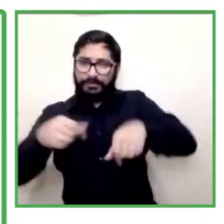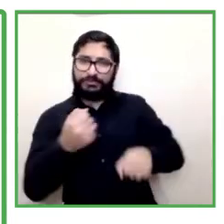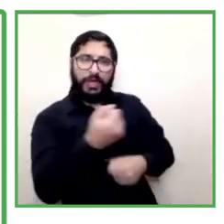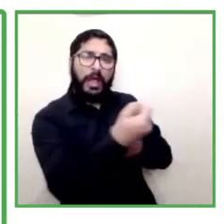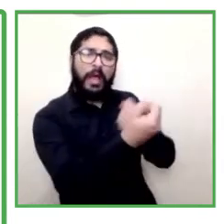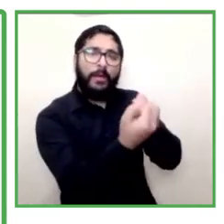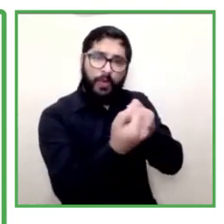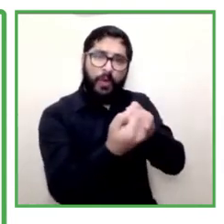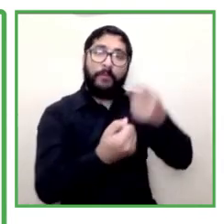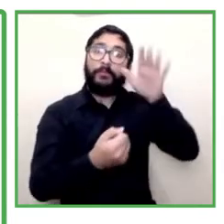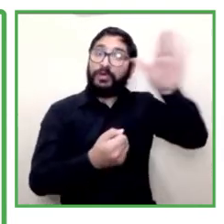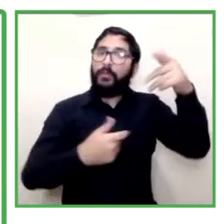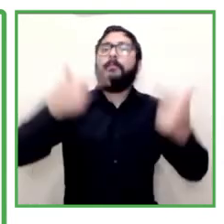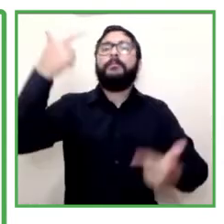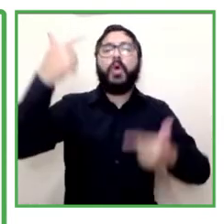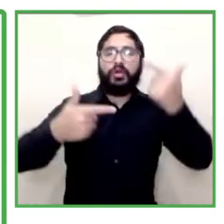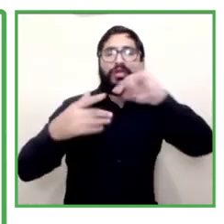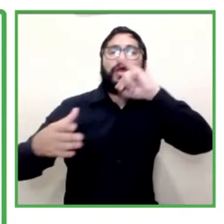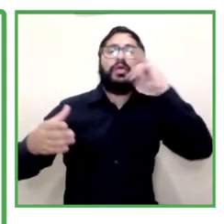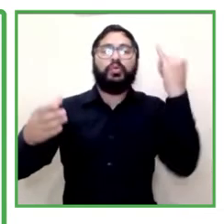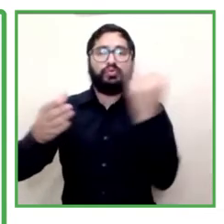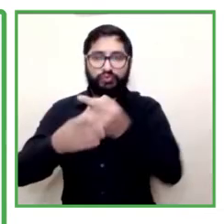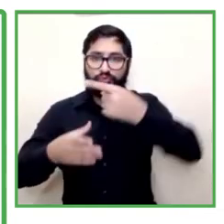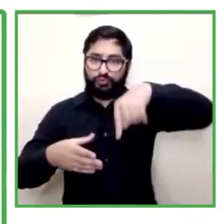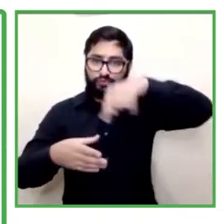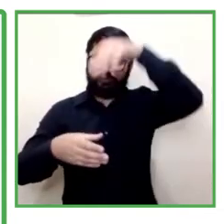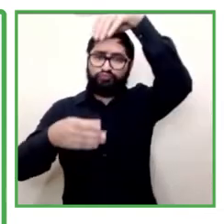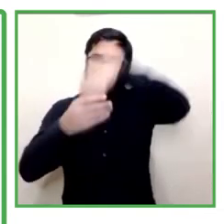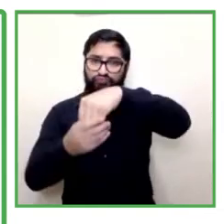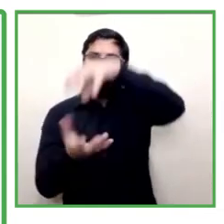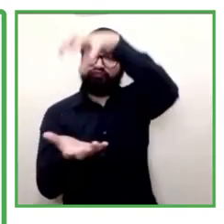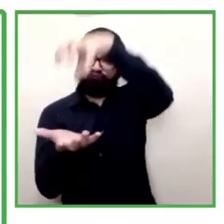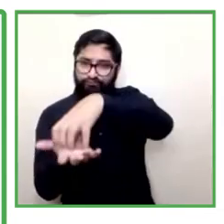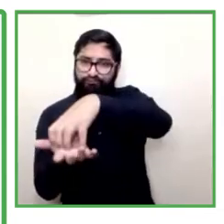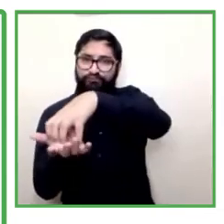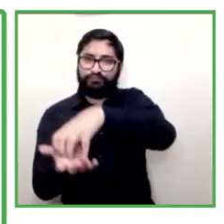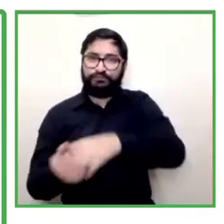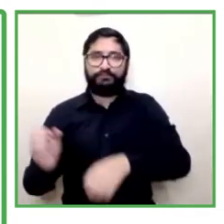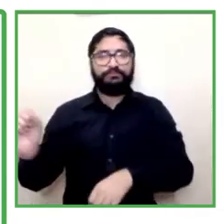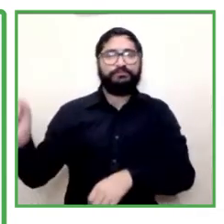from this policy we want to comment